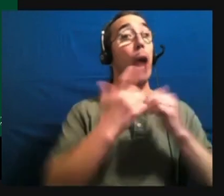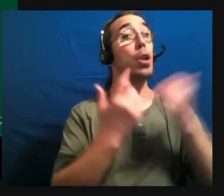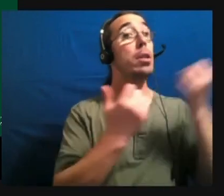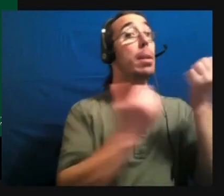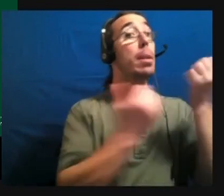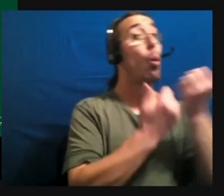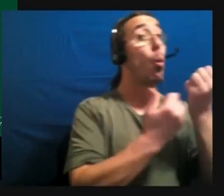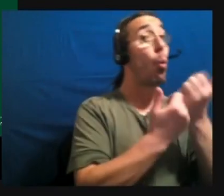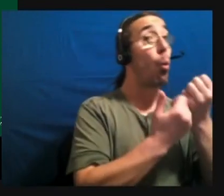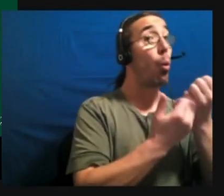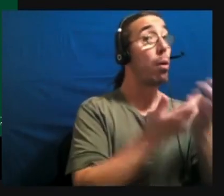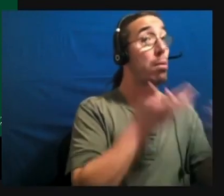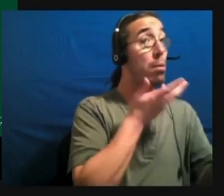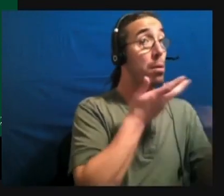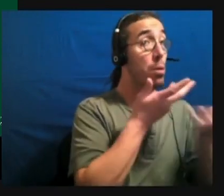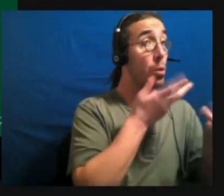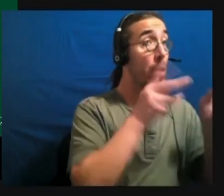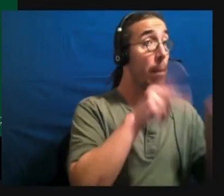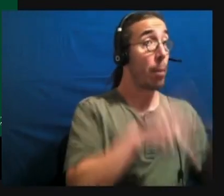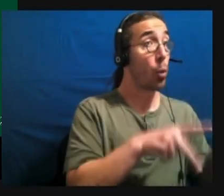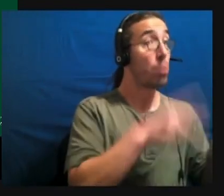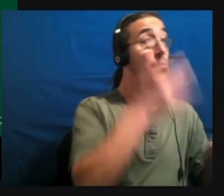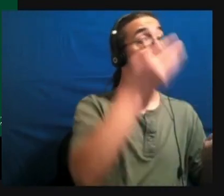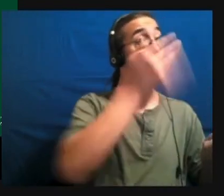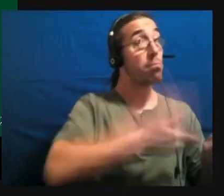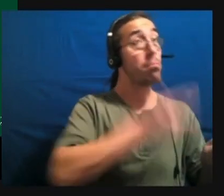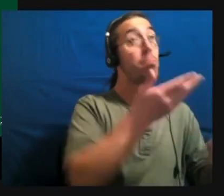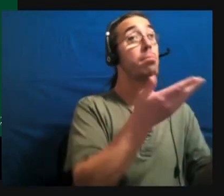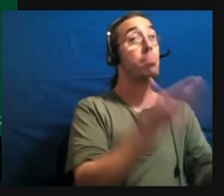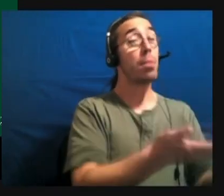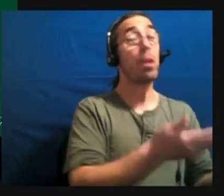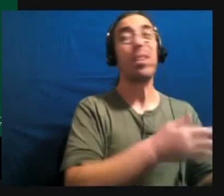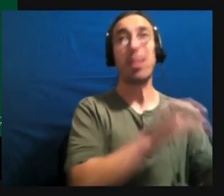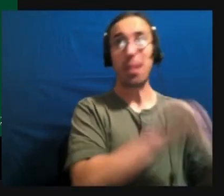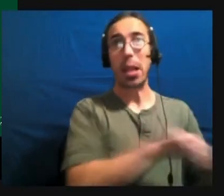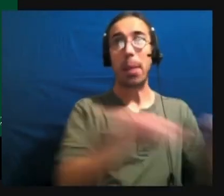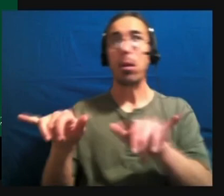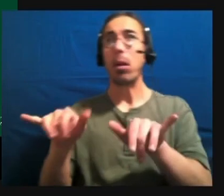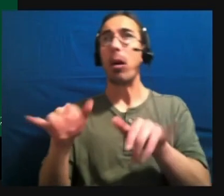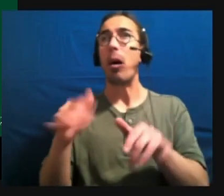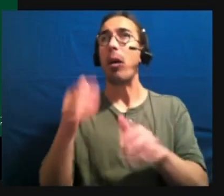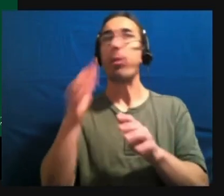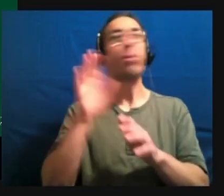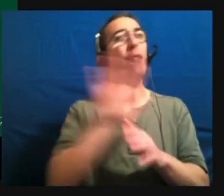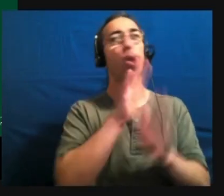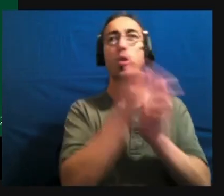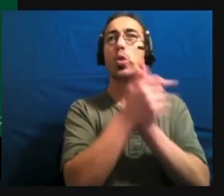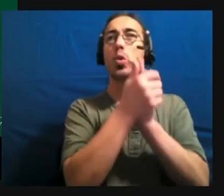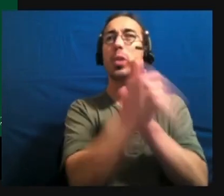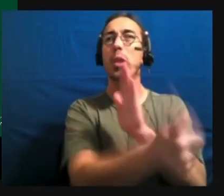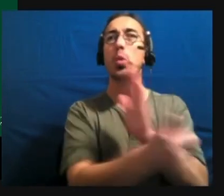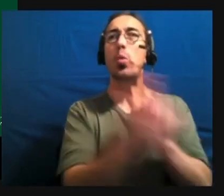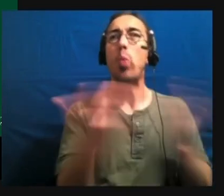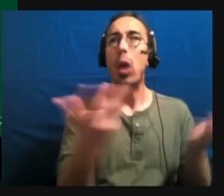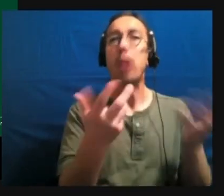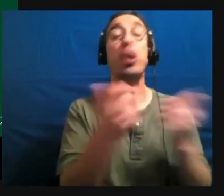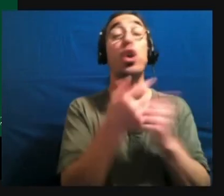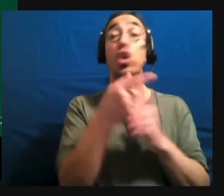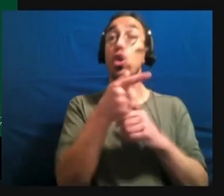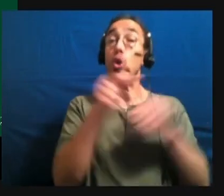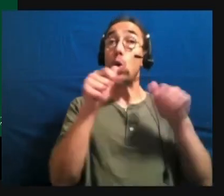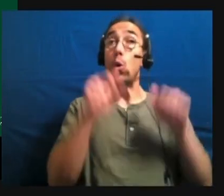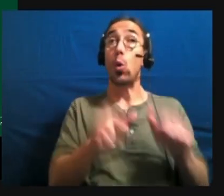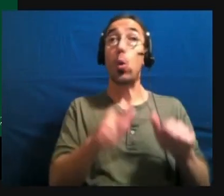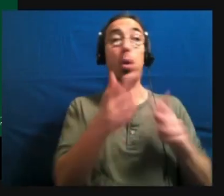interact with the person in front of how as well as what they're good at. And you get an opportunity then to